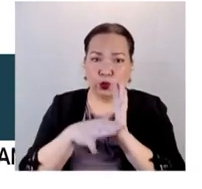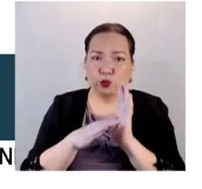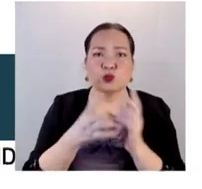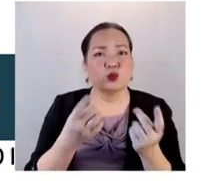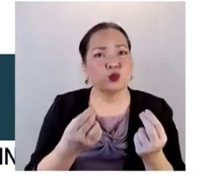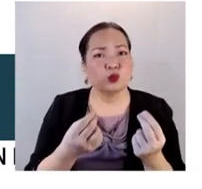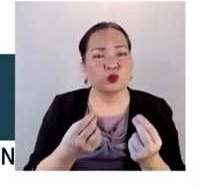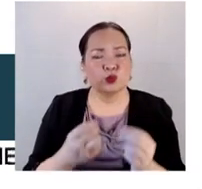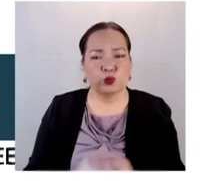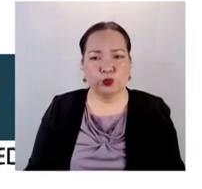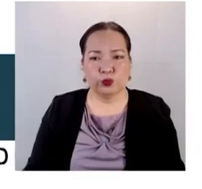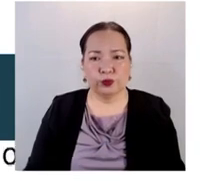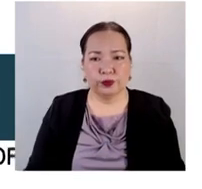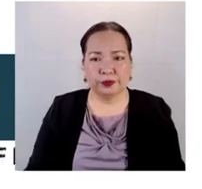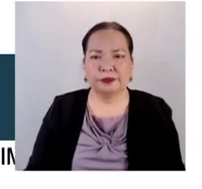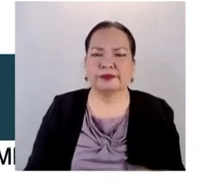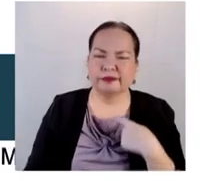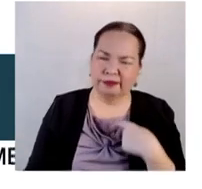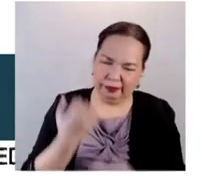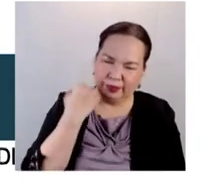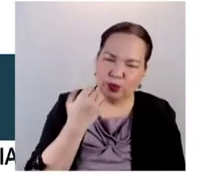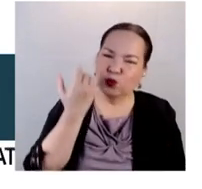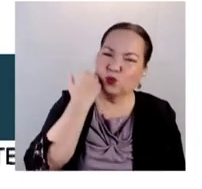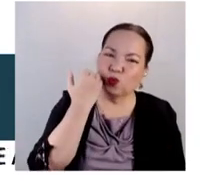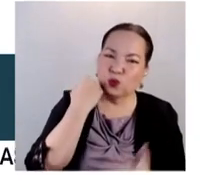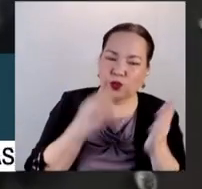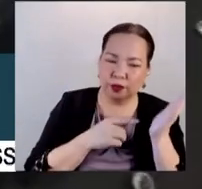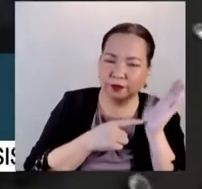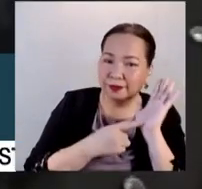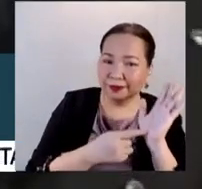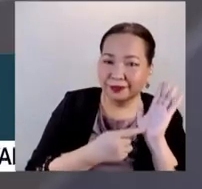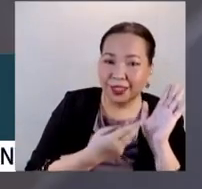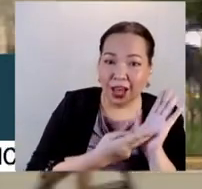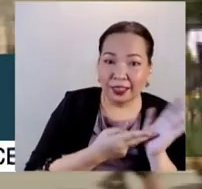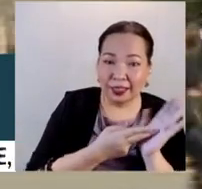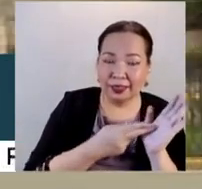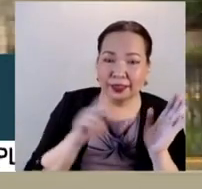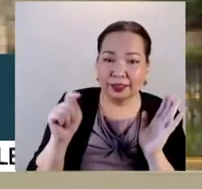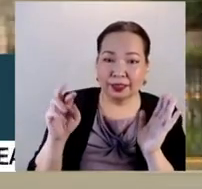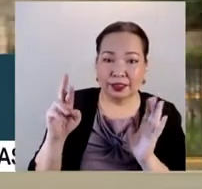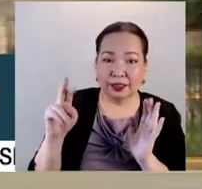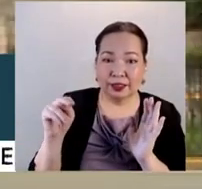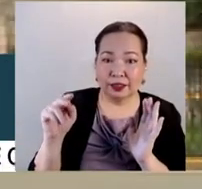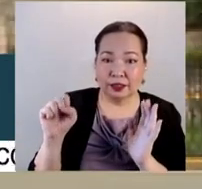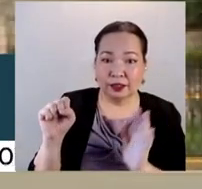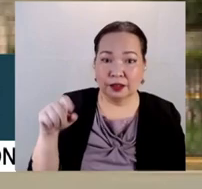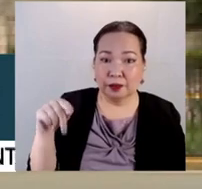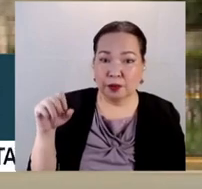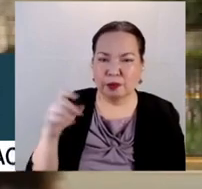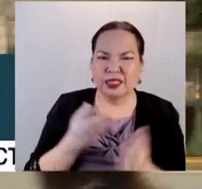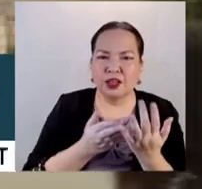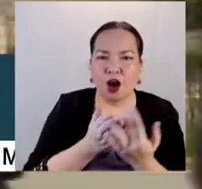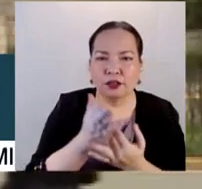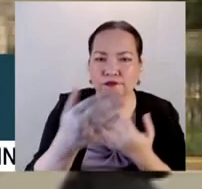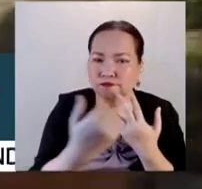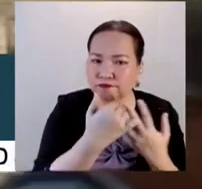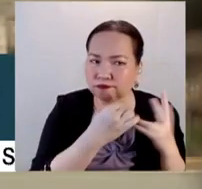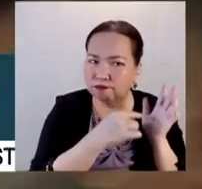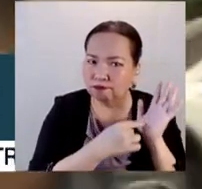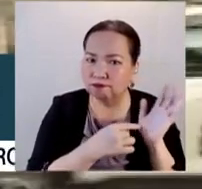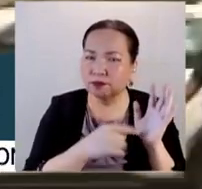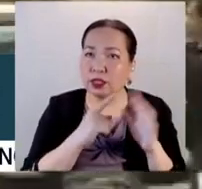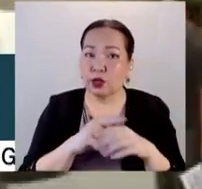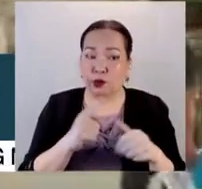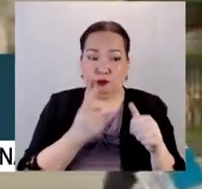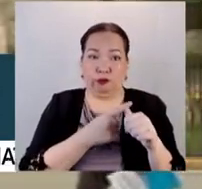The lack of transparency. From the first phase to the last phase of proclaiming the winner, we have